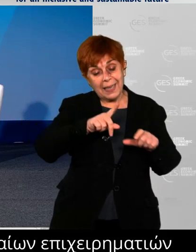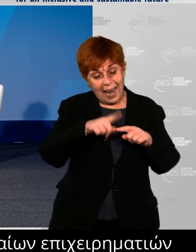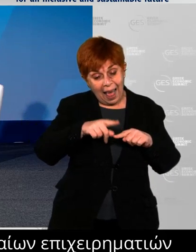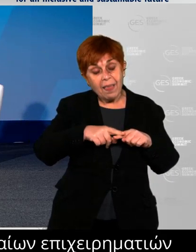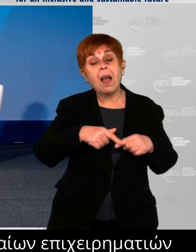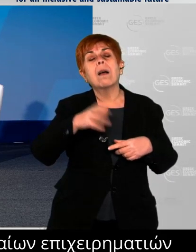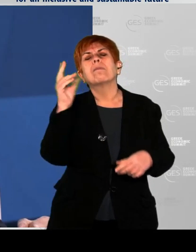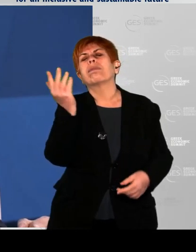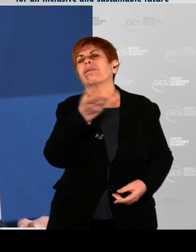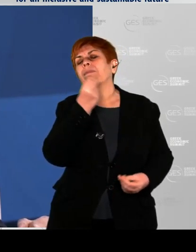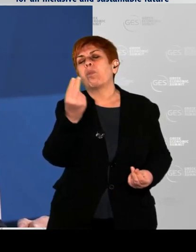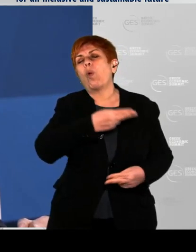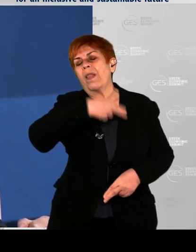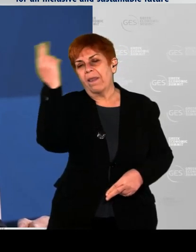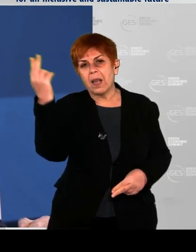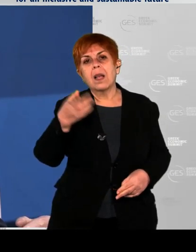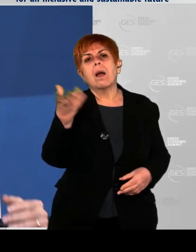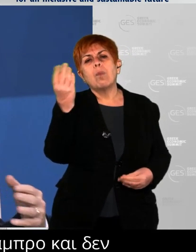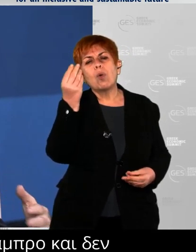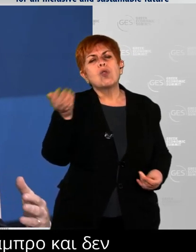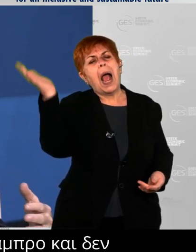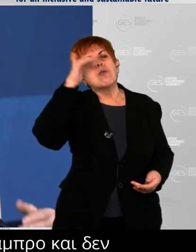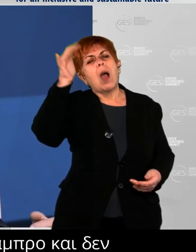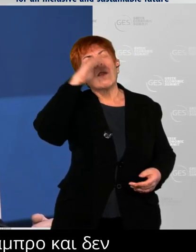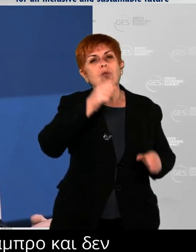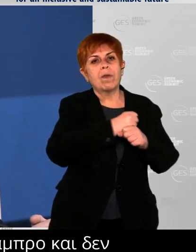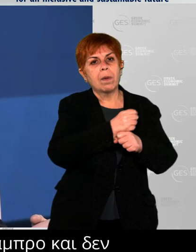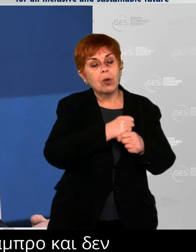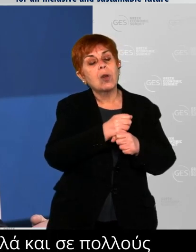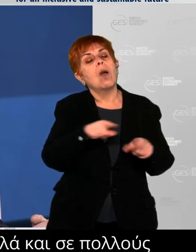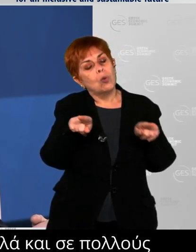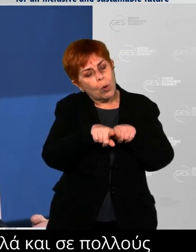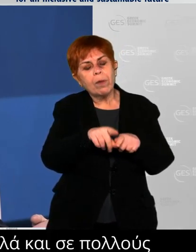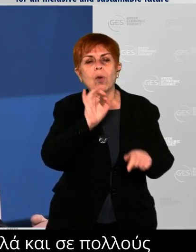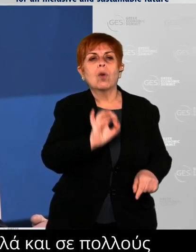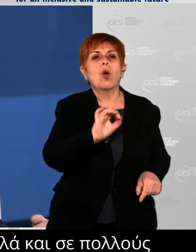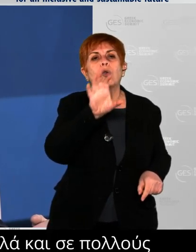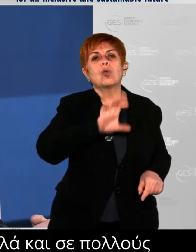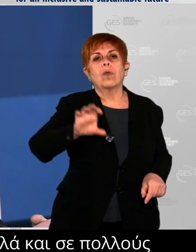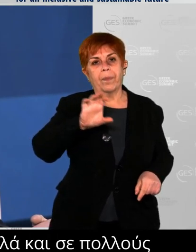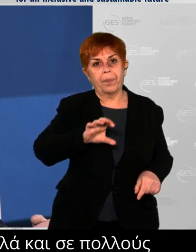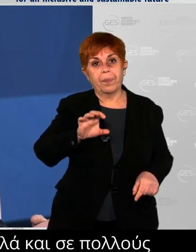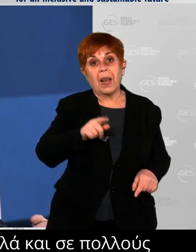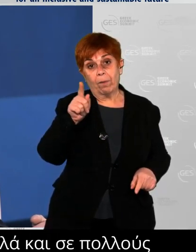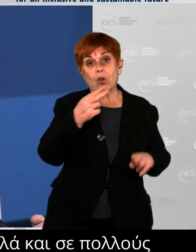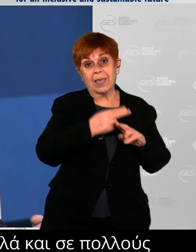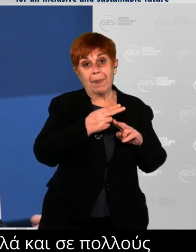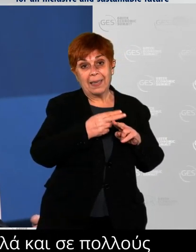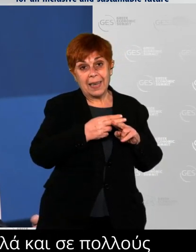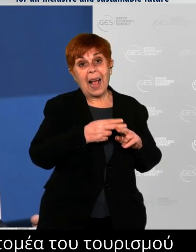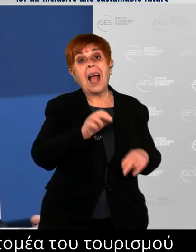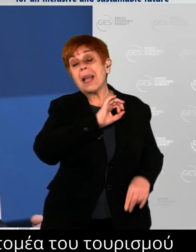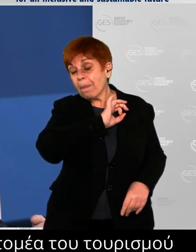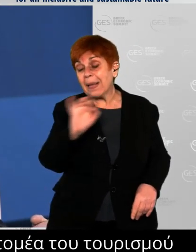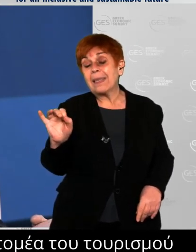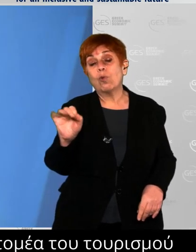outstanding concerns and really build this into another area of success in our trade and